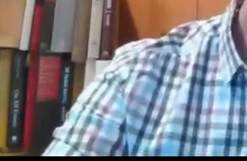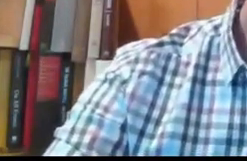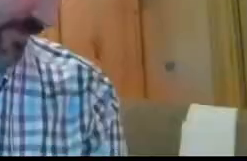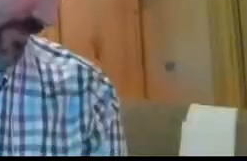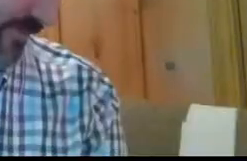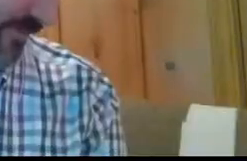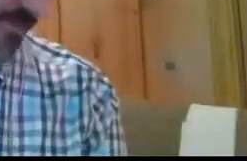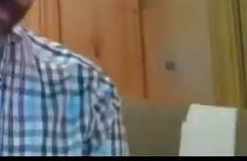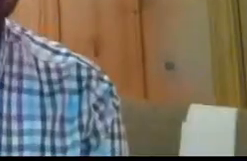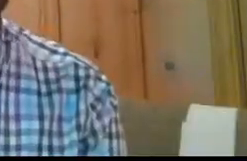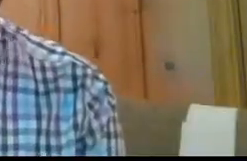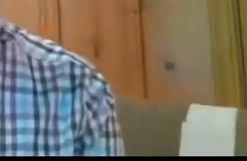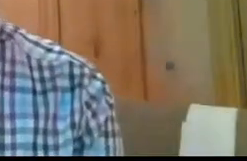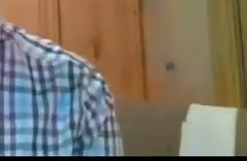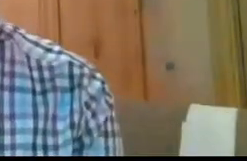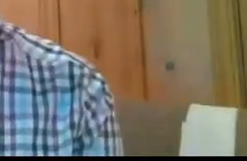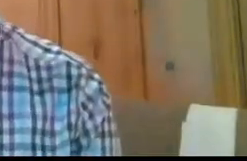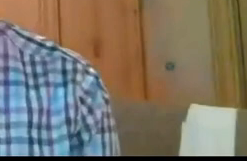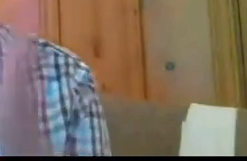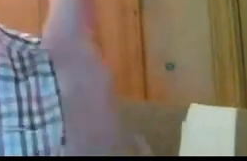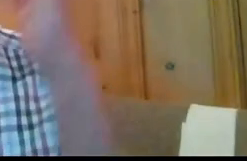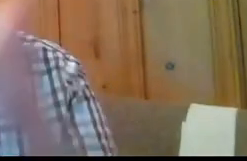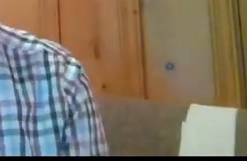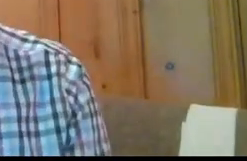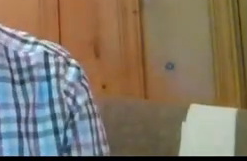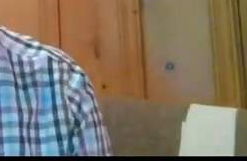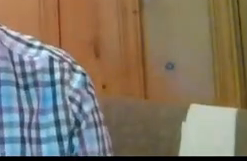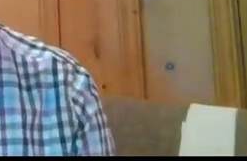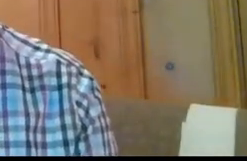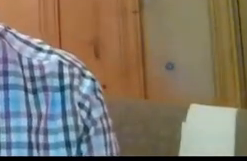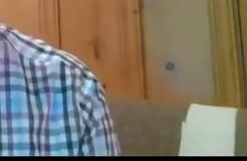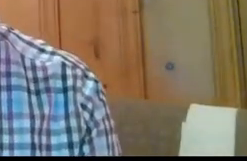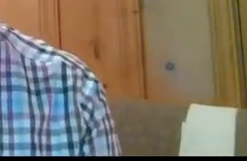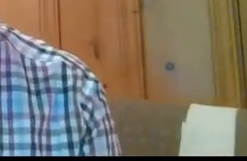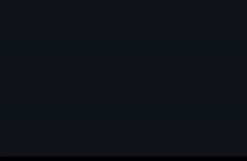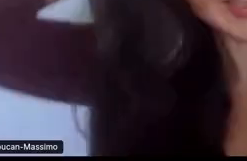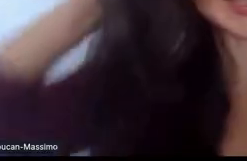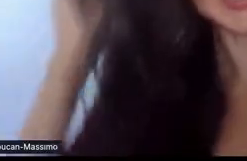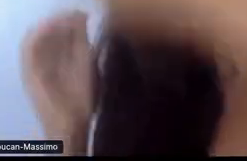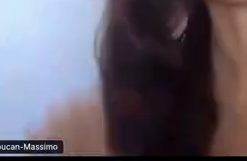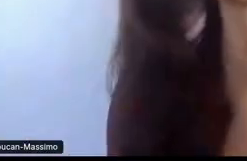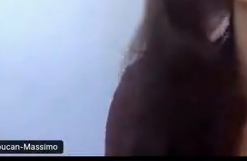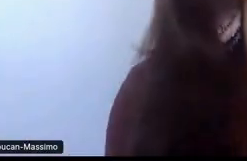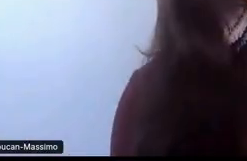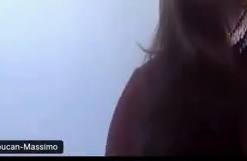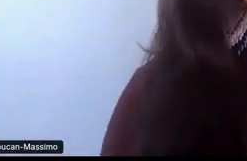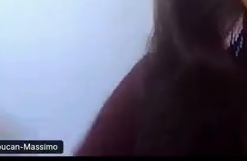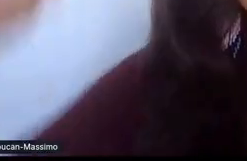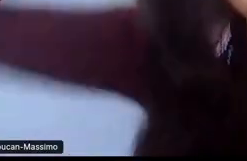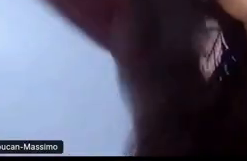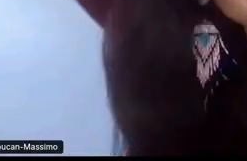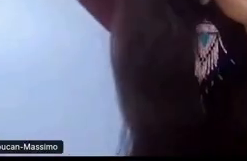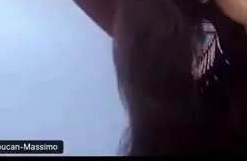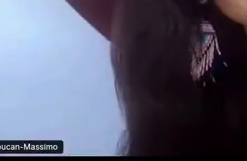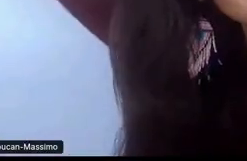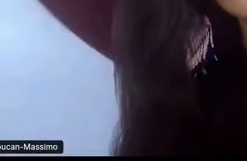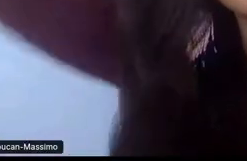She'll be... Well, I hope everyone enjoys... Oh, here she comes. Here she comes. Melina, welcome. We're delighted to have you here.